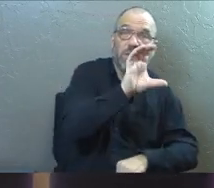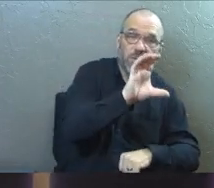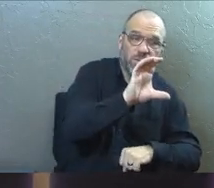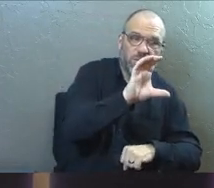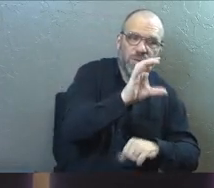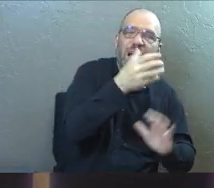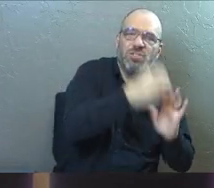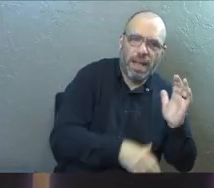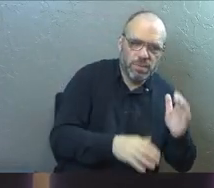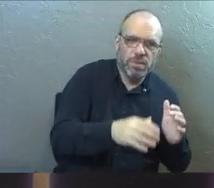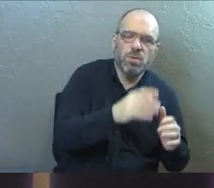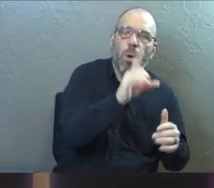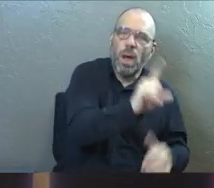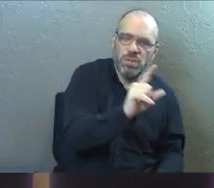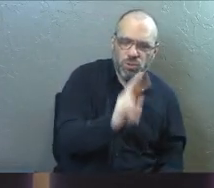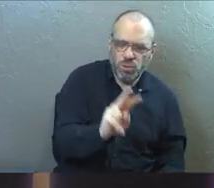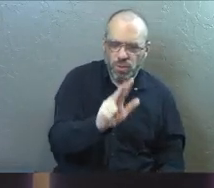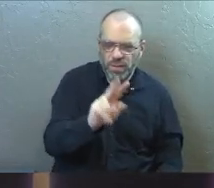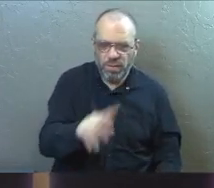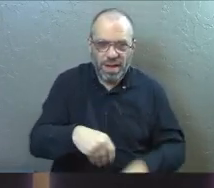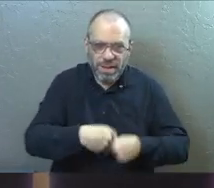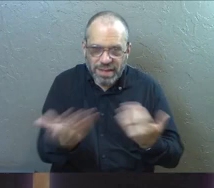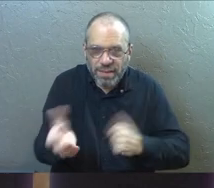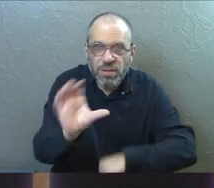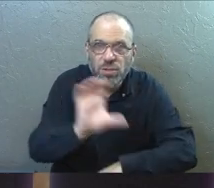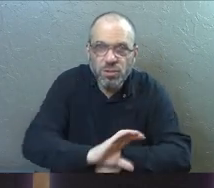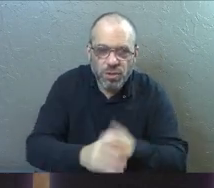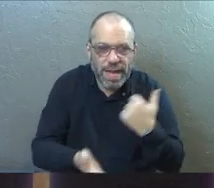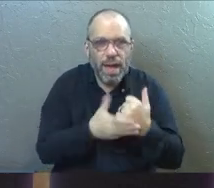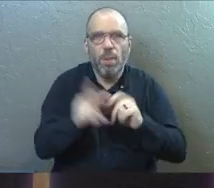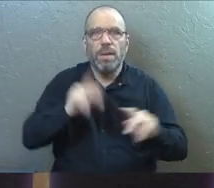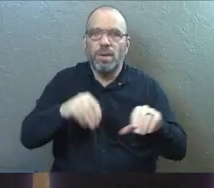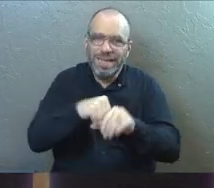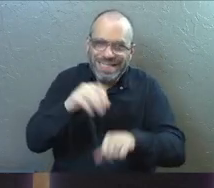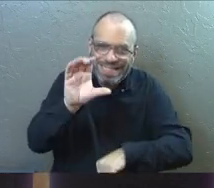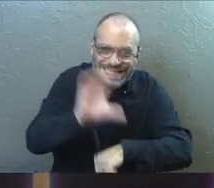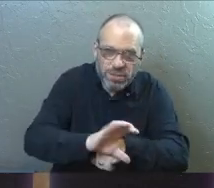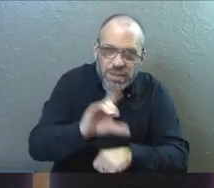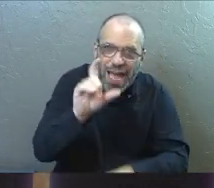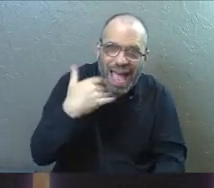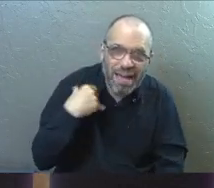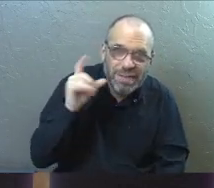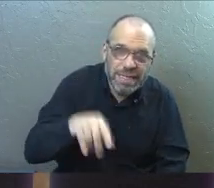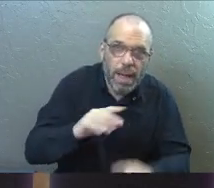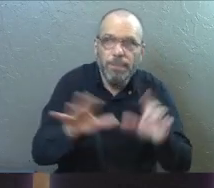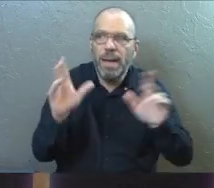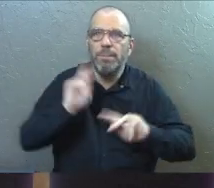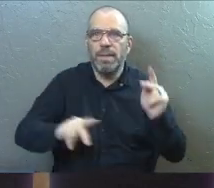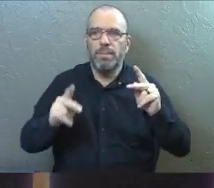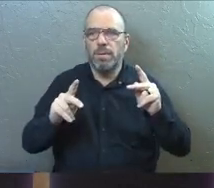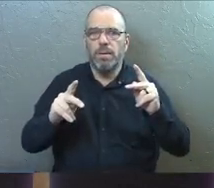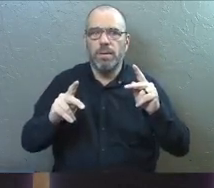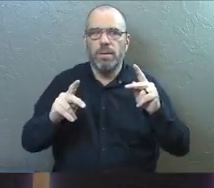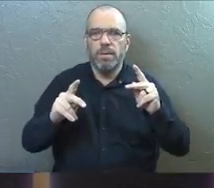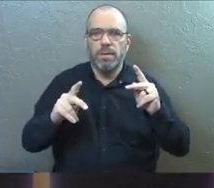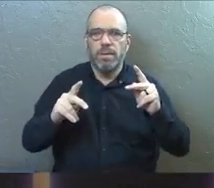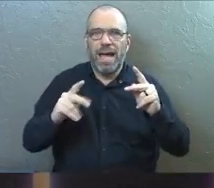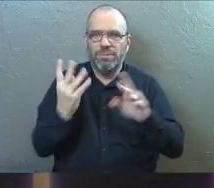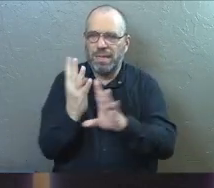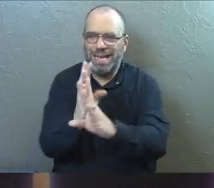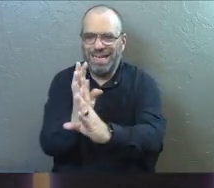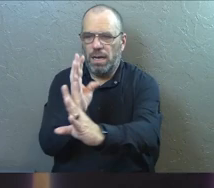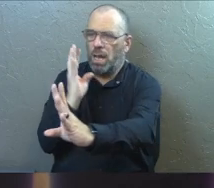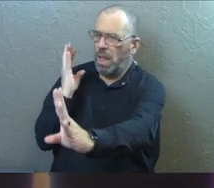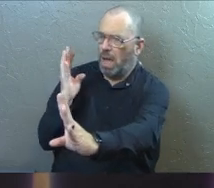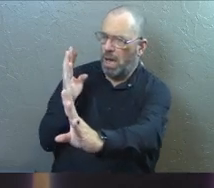lot of giving that's going on in the church and they're trying to help people who are in need in the church. But people have to get in a line